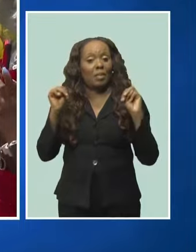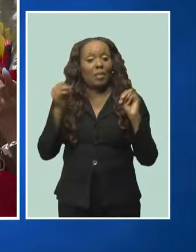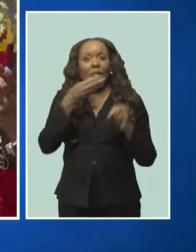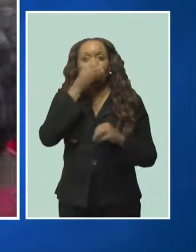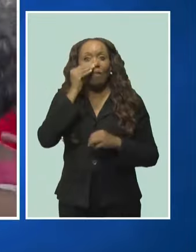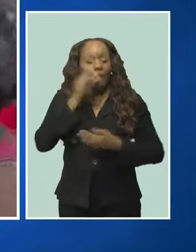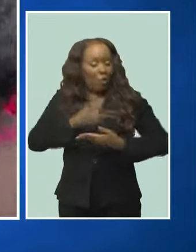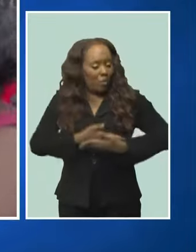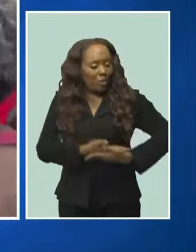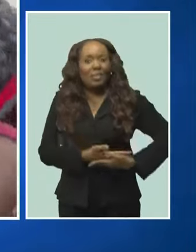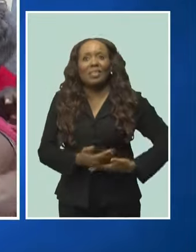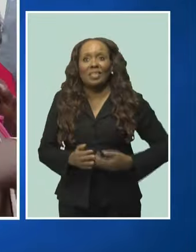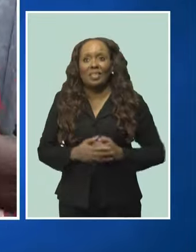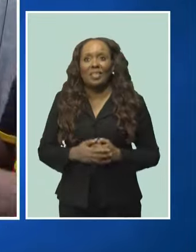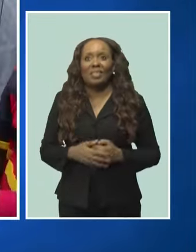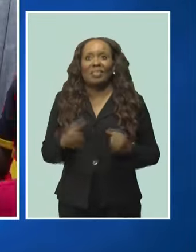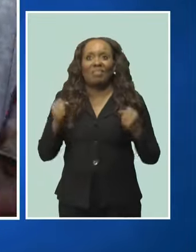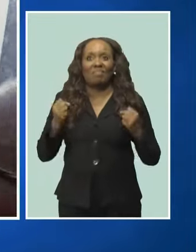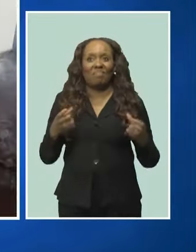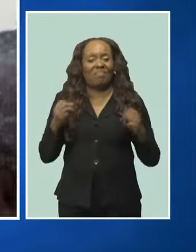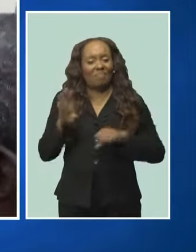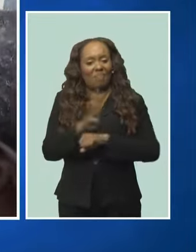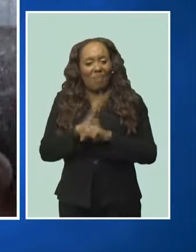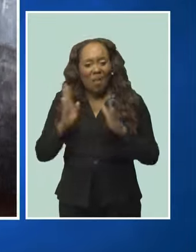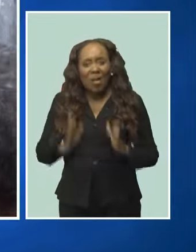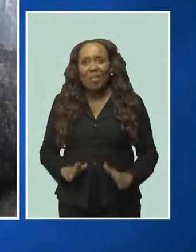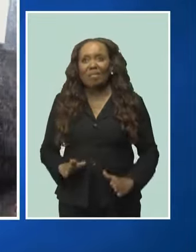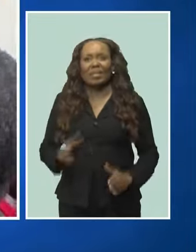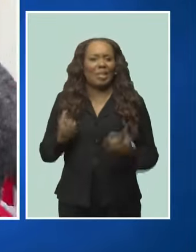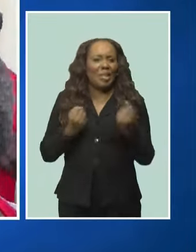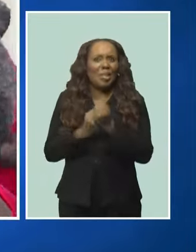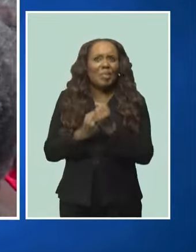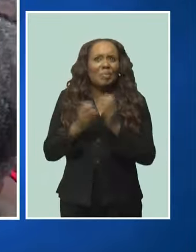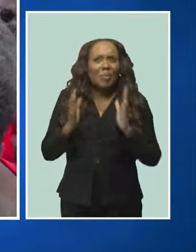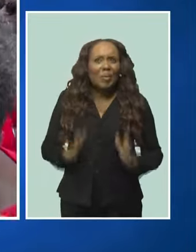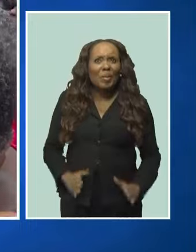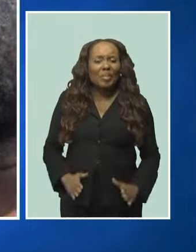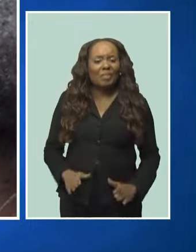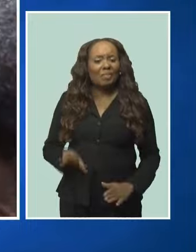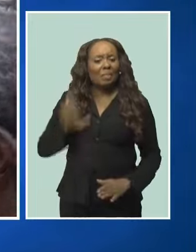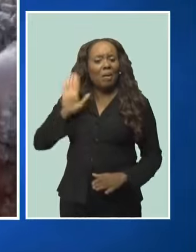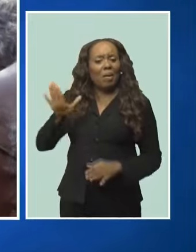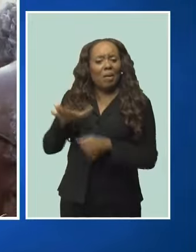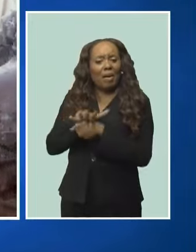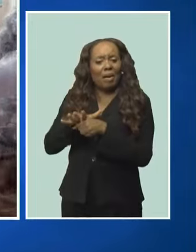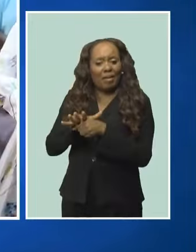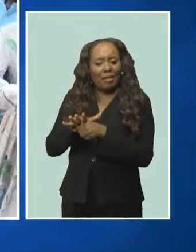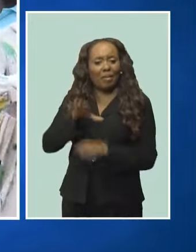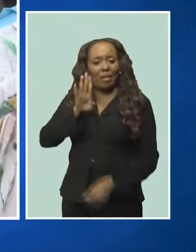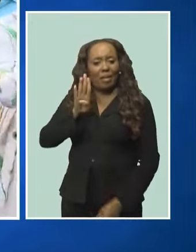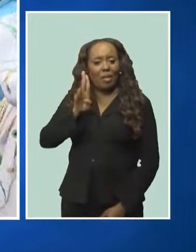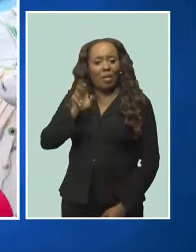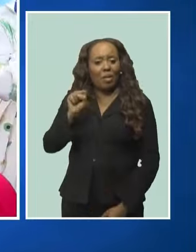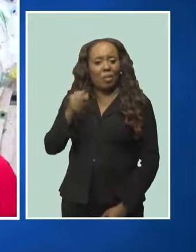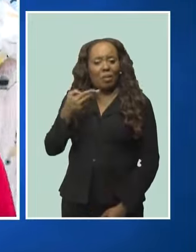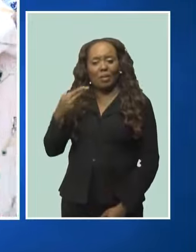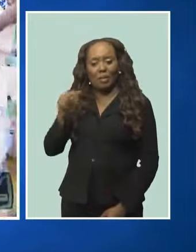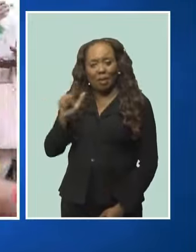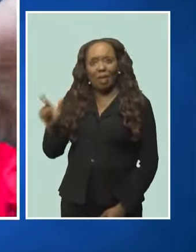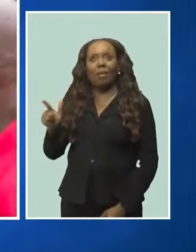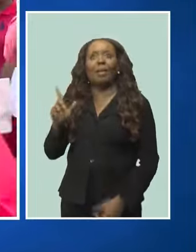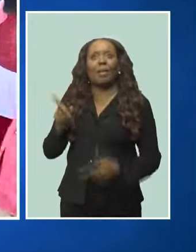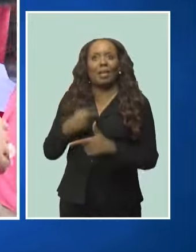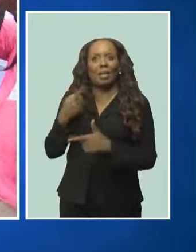afternoon. She was greeted by several Barbadians, including supporters and members of her constituency, before proceeding to the inner chamber of